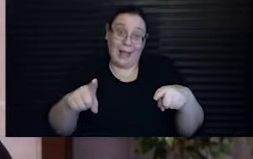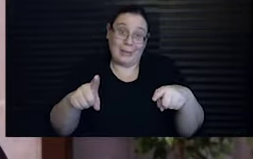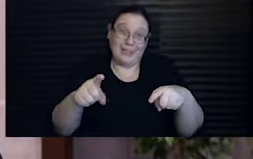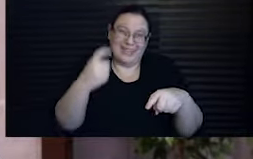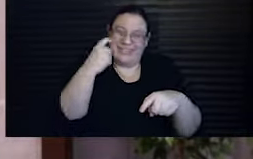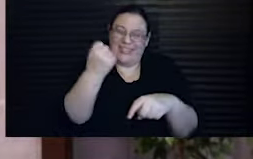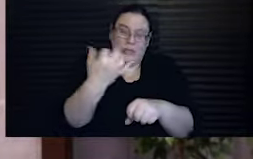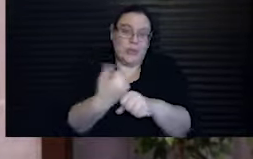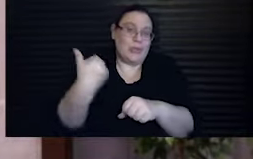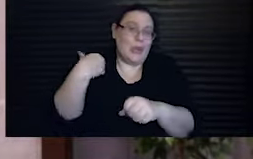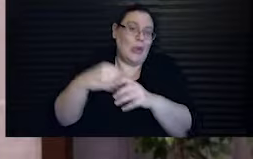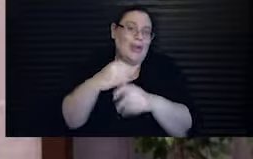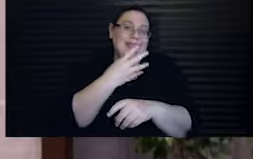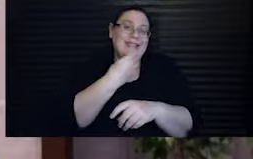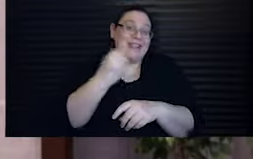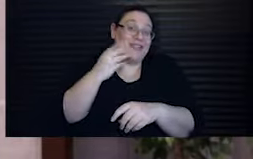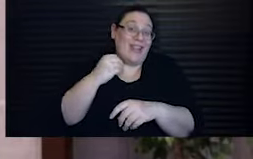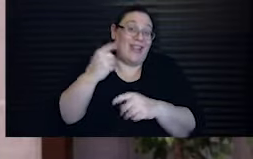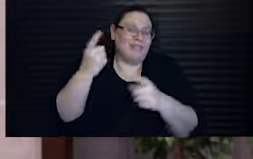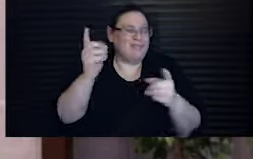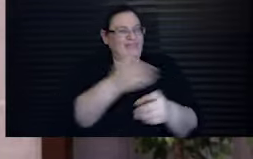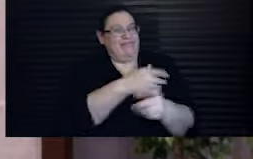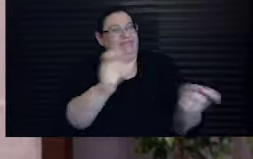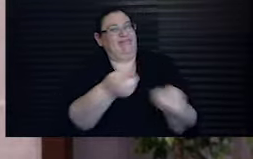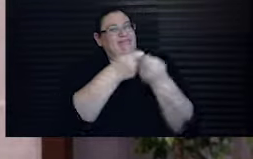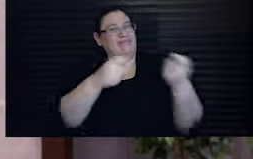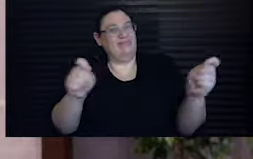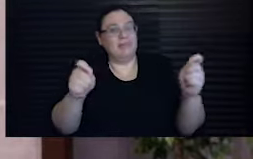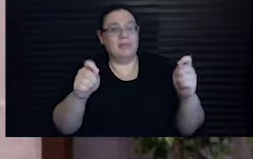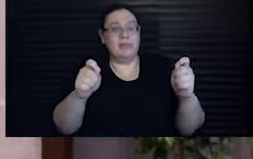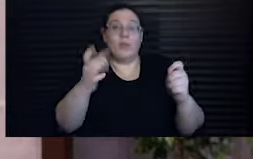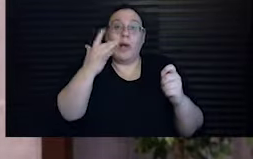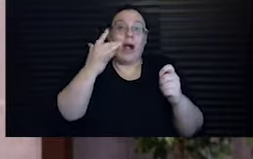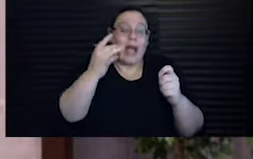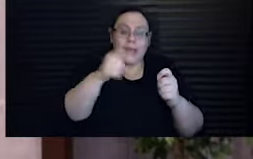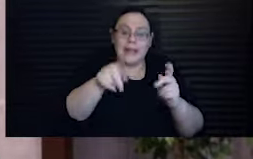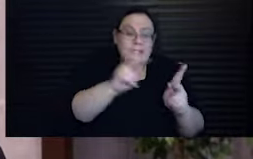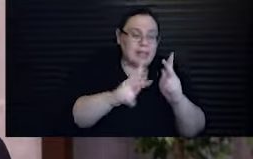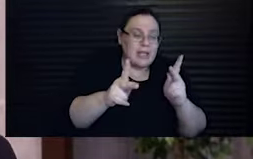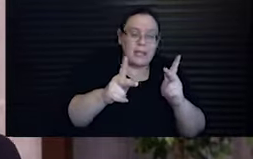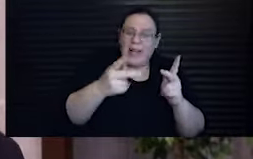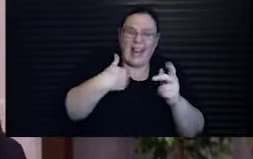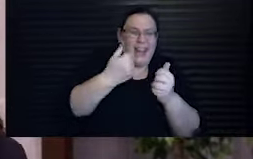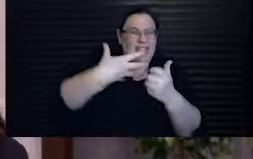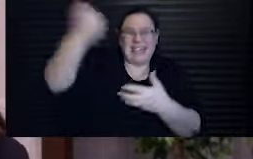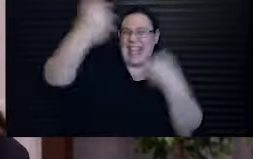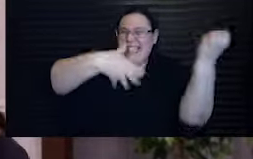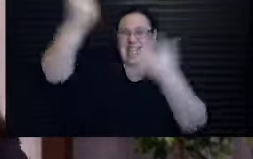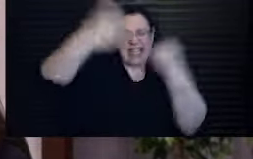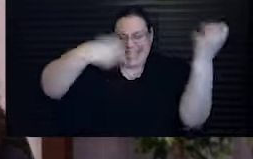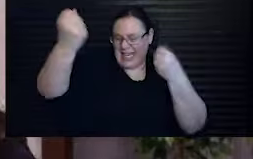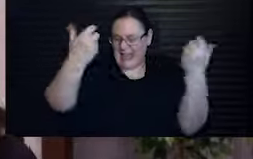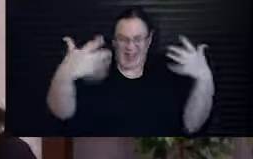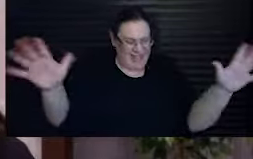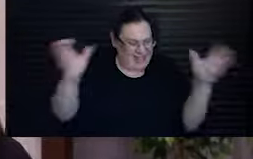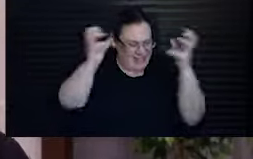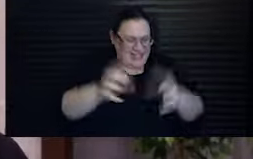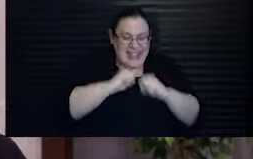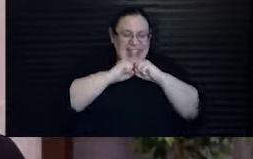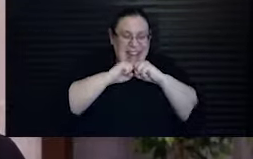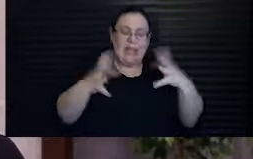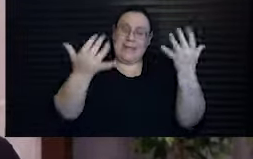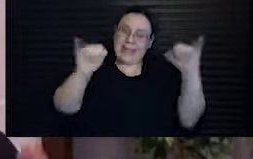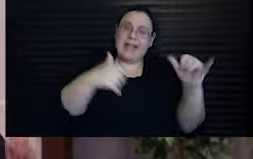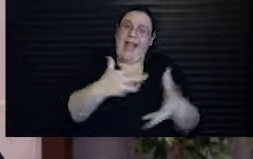in Israel just a couple of years ago. Because when everything else was taken from them, these people trusted on some level in a redemption narrative. They had